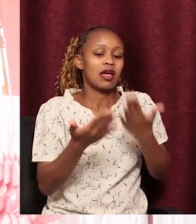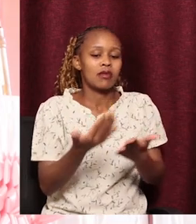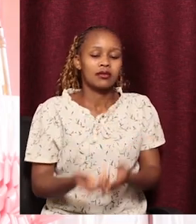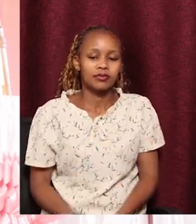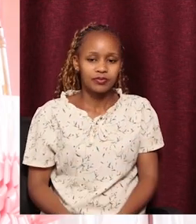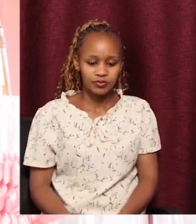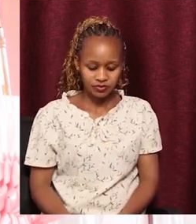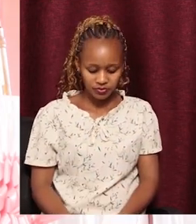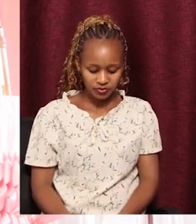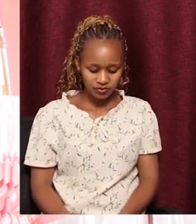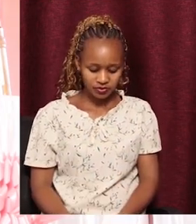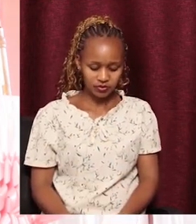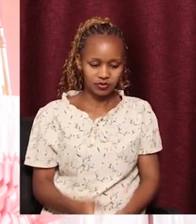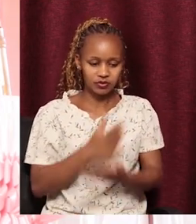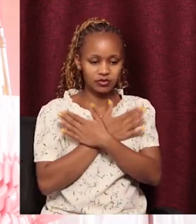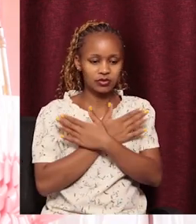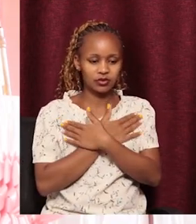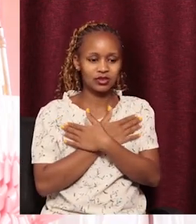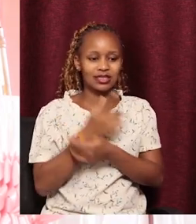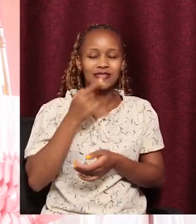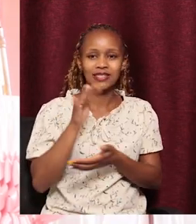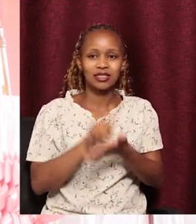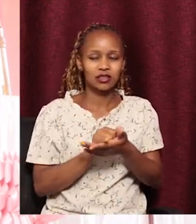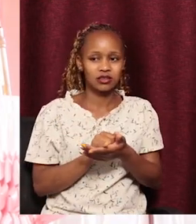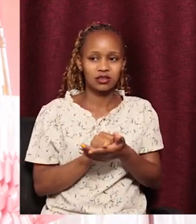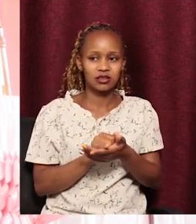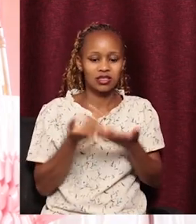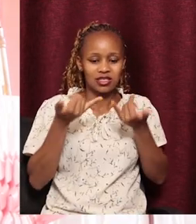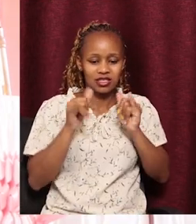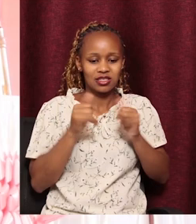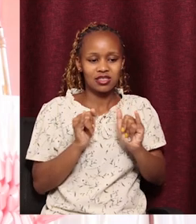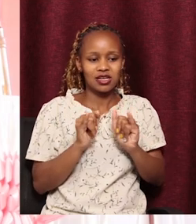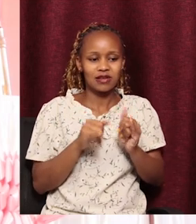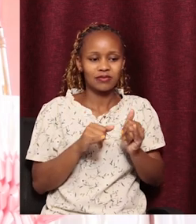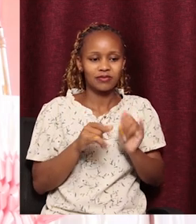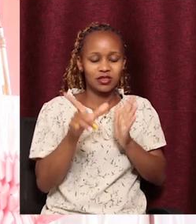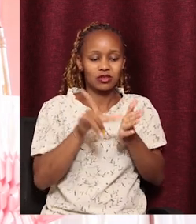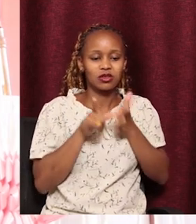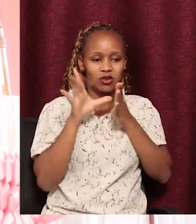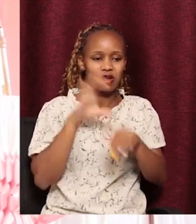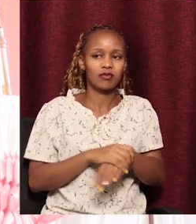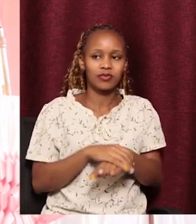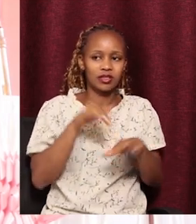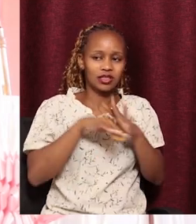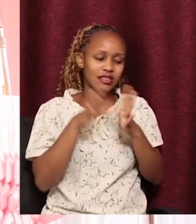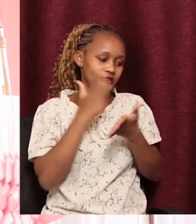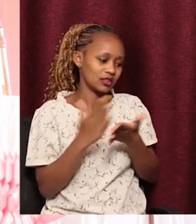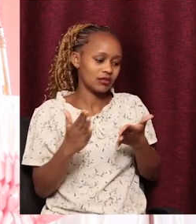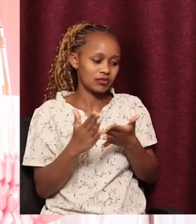Maybe you have friends, and they told you that they tried to apply a certain loan. in some